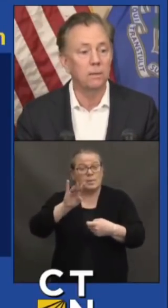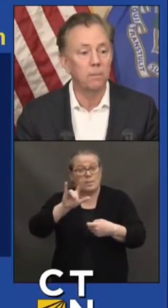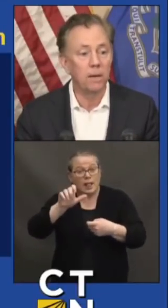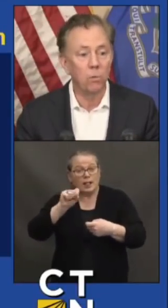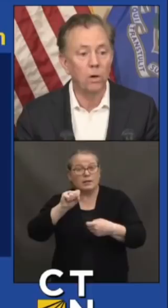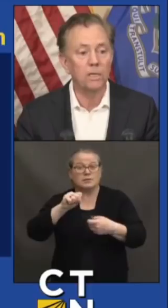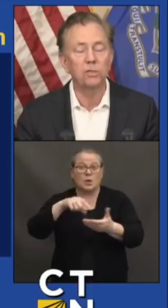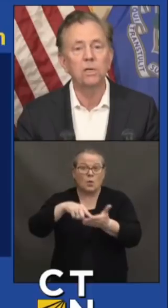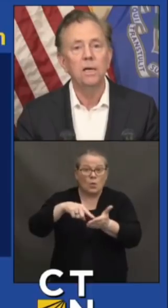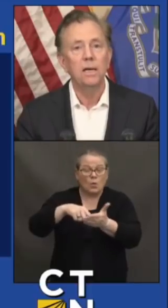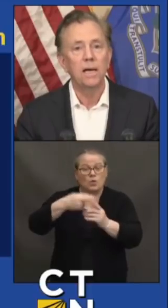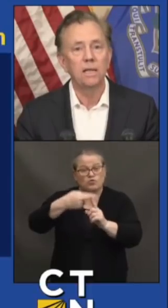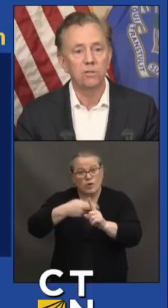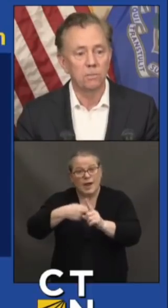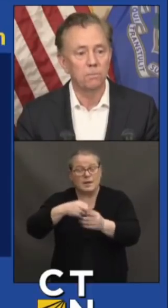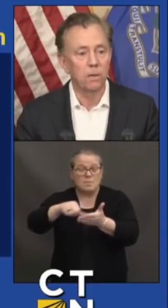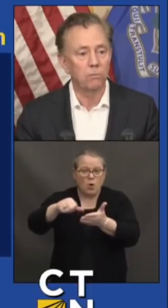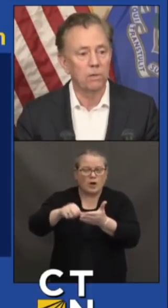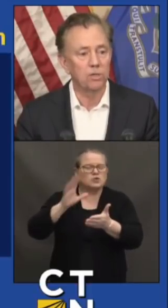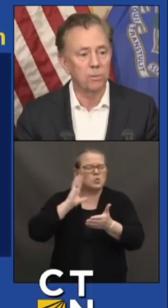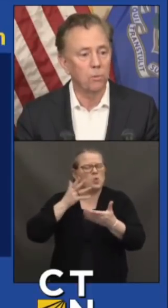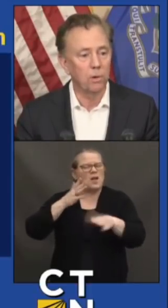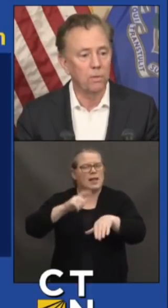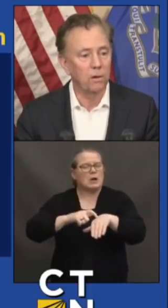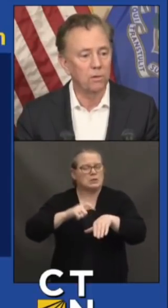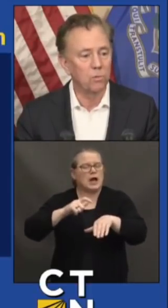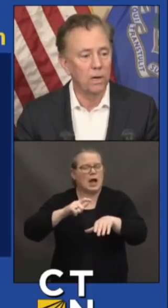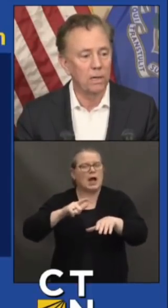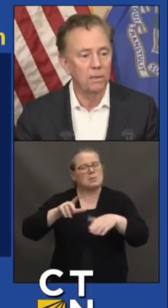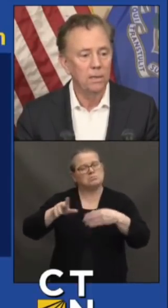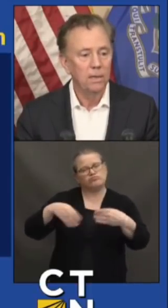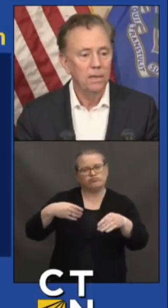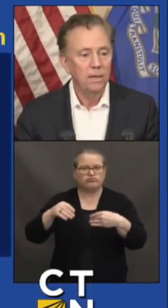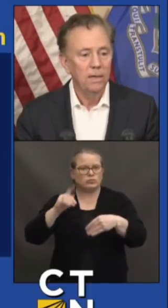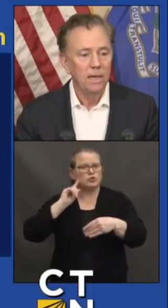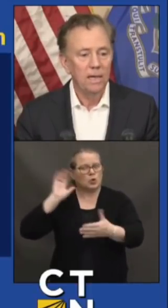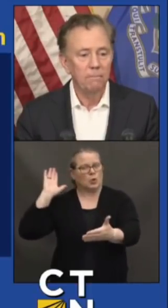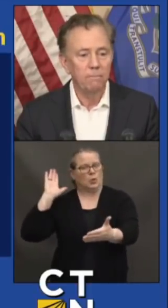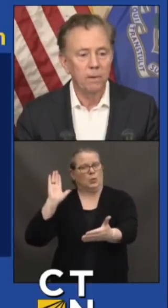and mortgage, and there's some real support there as well.